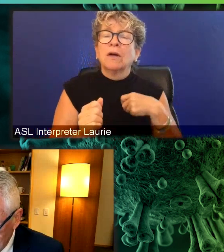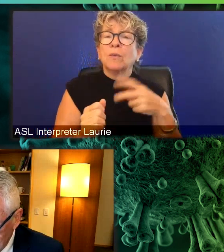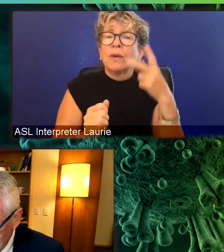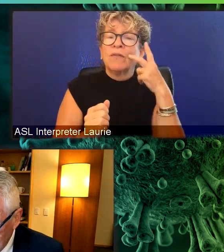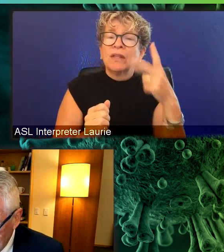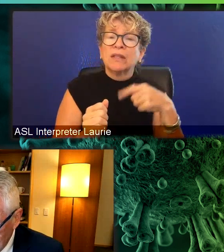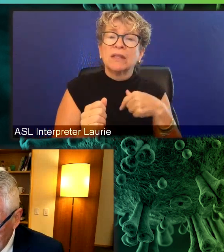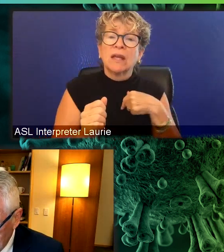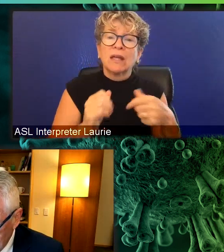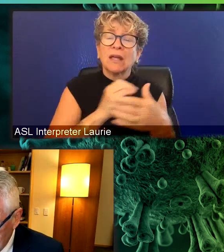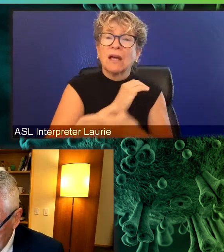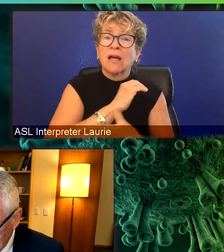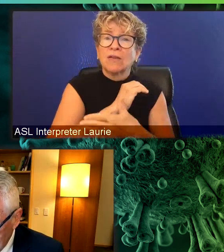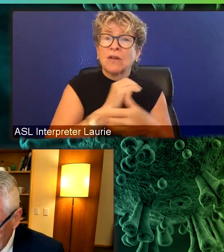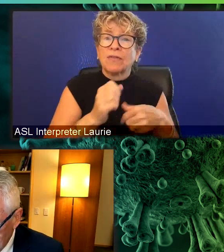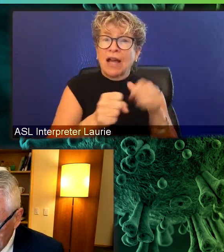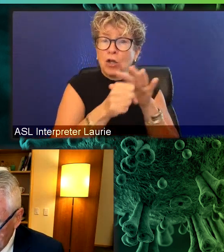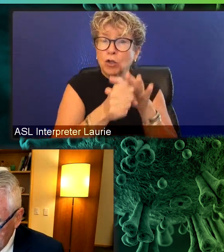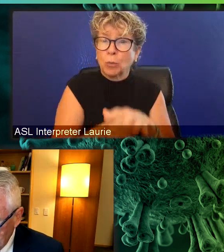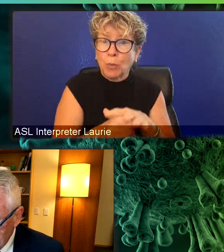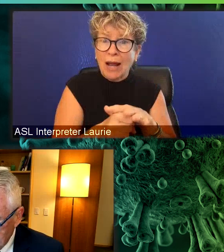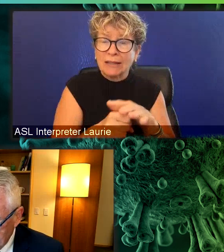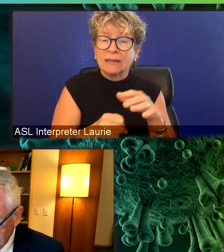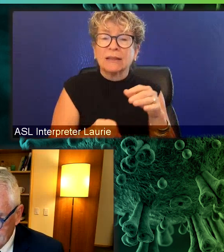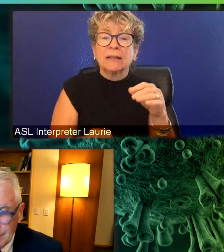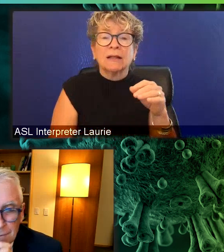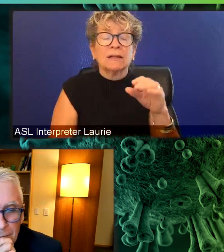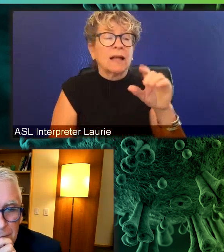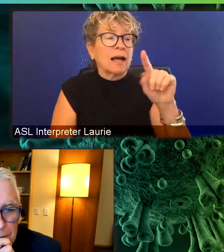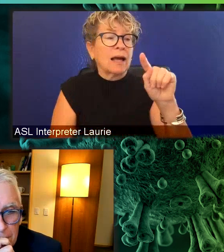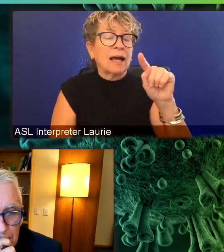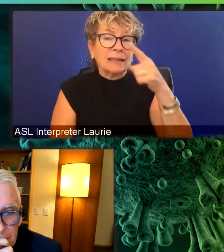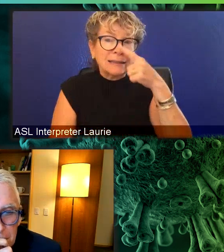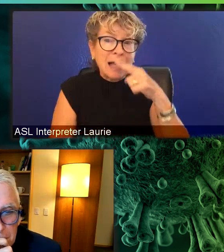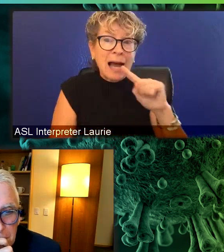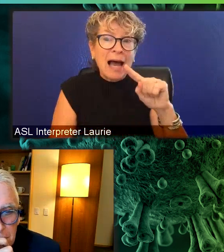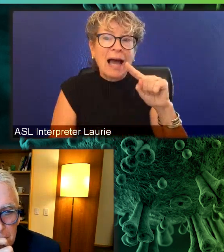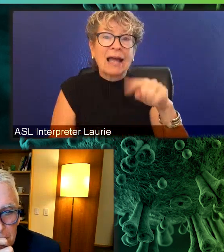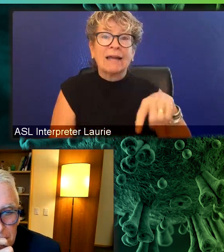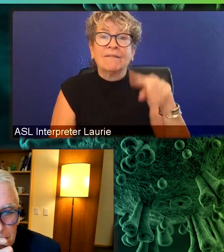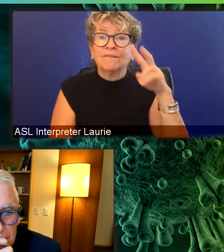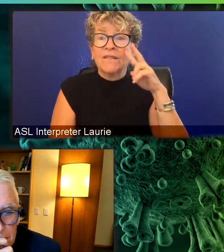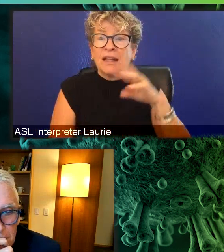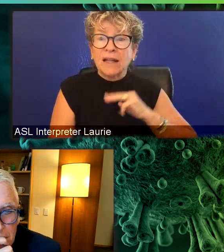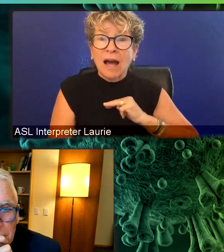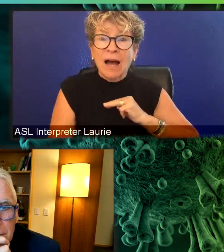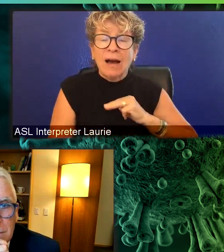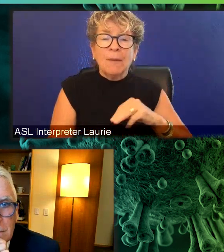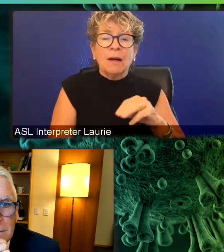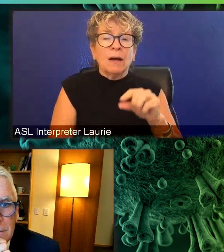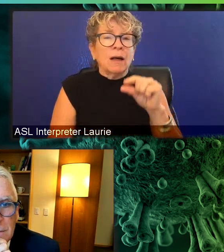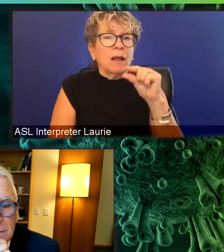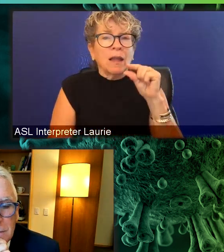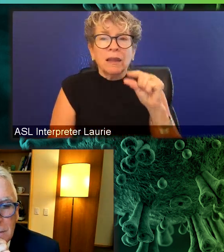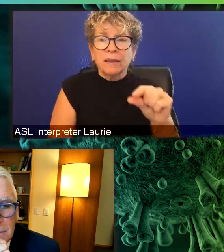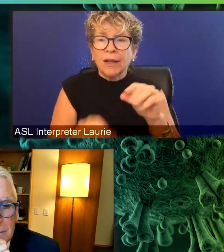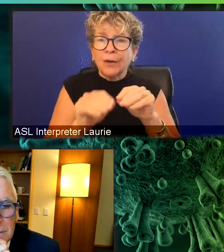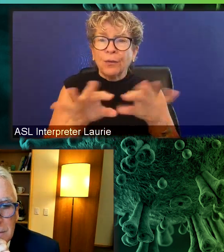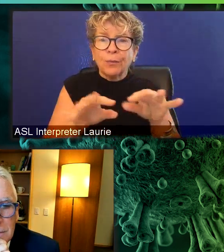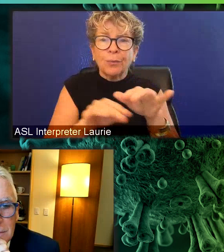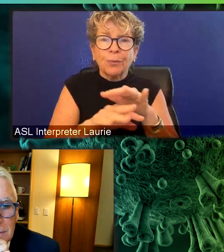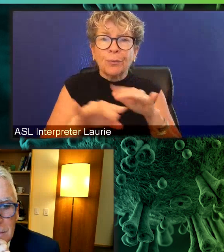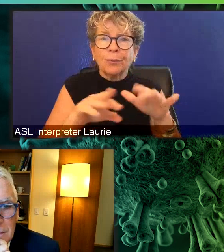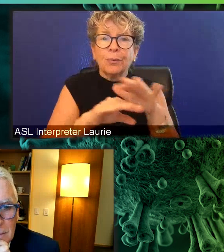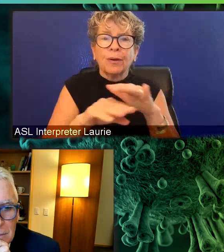COVID in its earlier form. So we have places like Thailand and Vietnam that basically had, had very little circulation and are now seeing